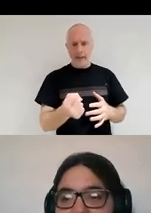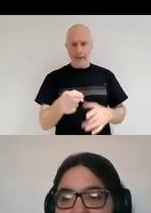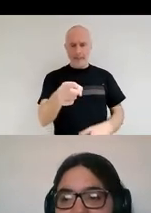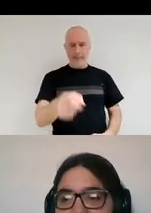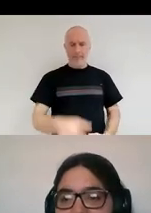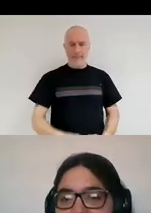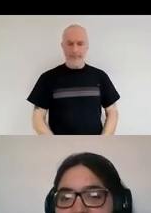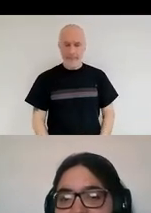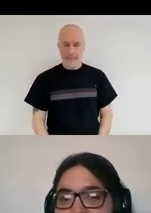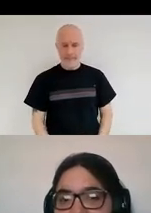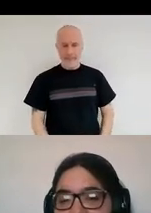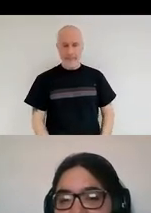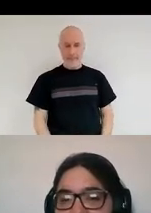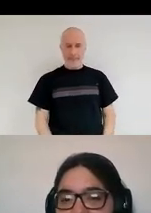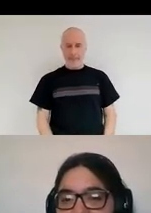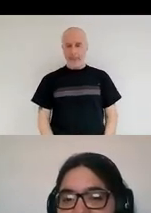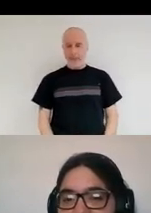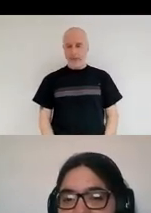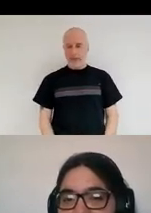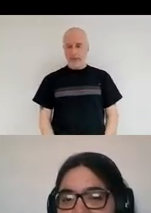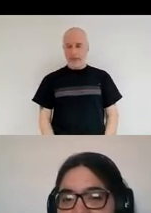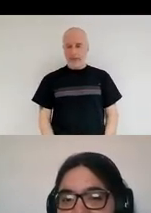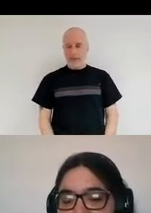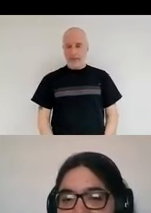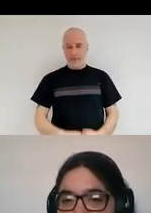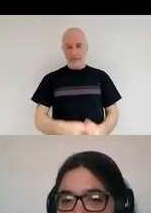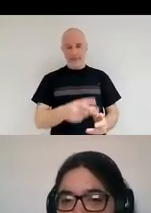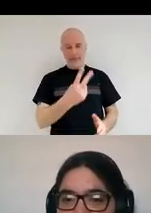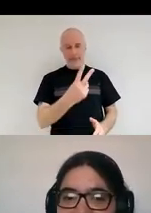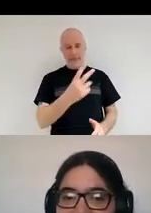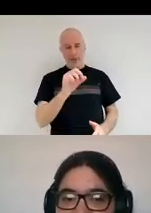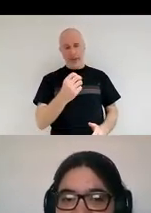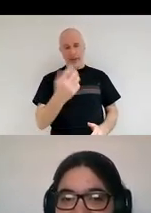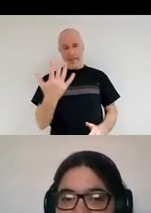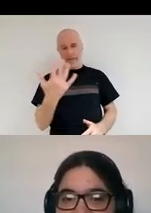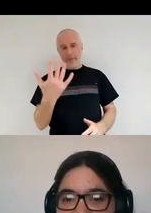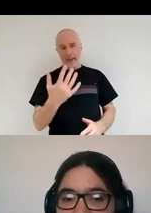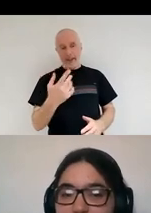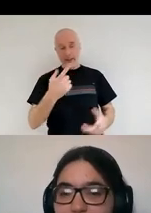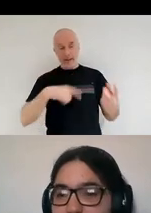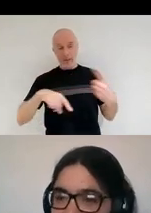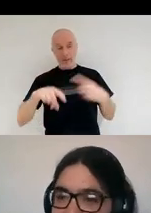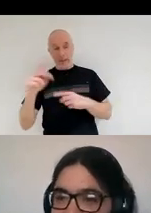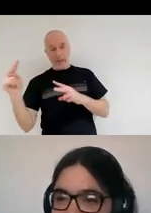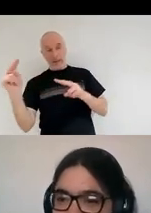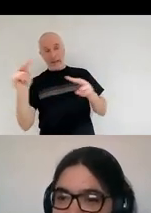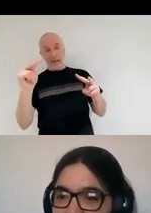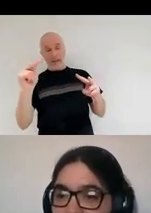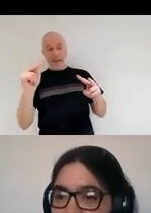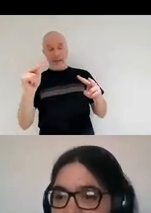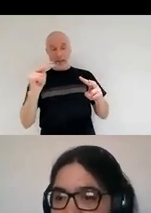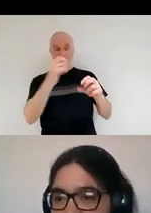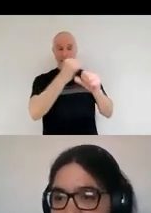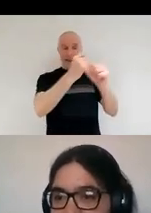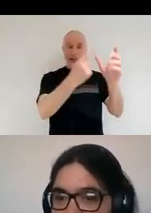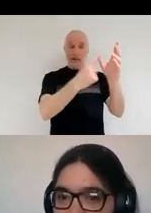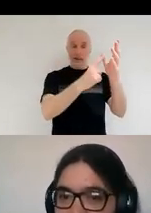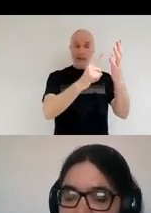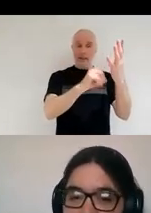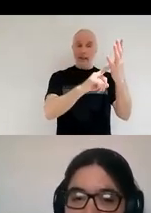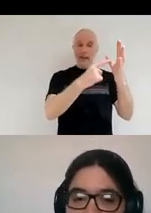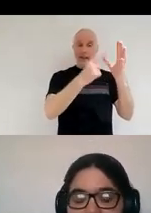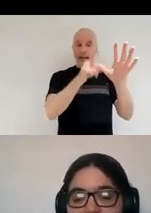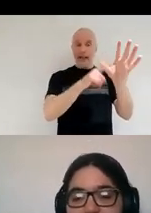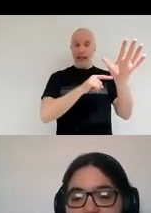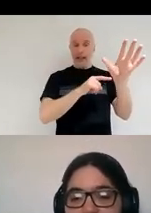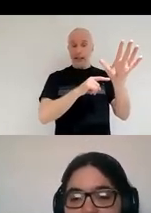So in, in 2015, we actually observed a galaxy that it was a normal galaxy that was also from the beginning of